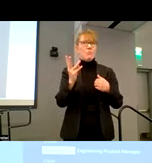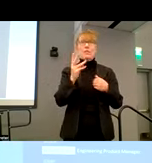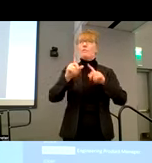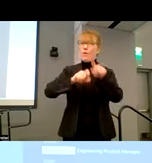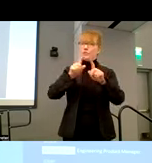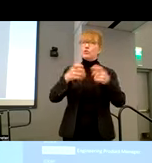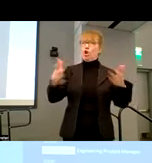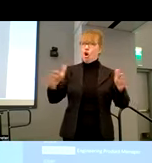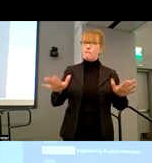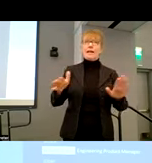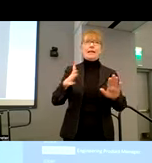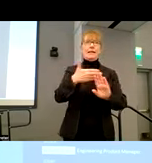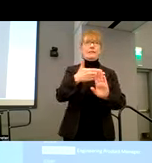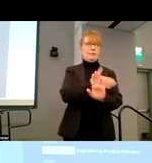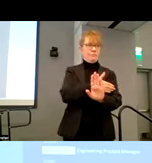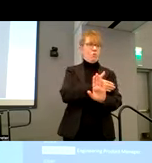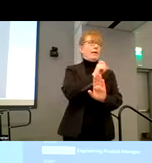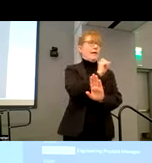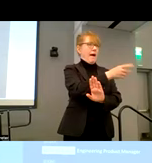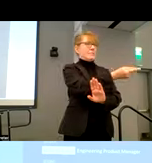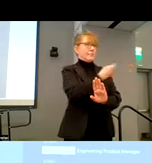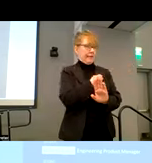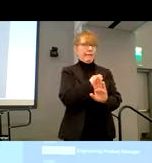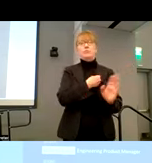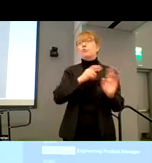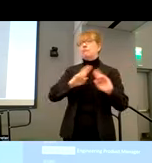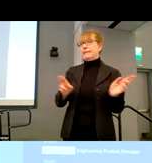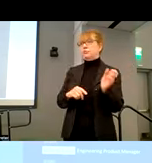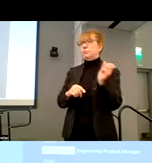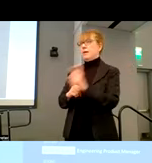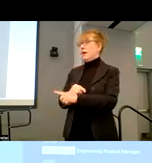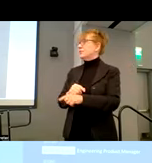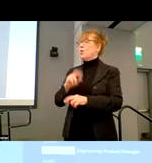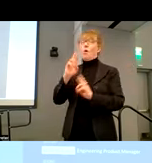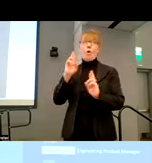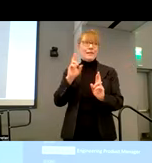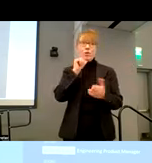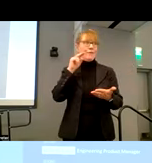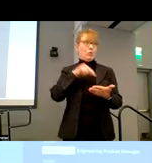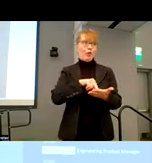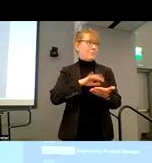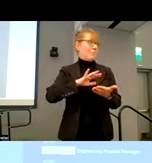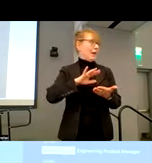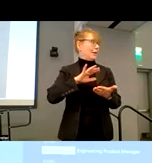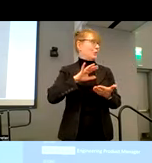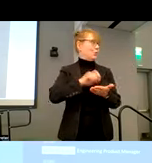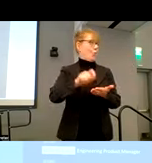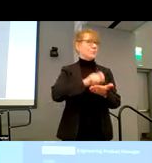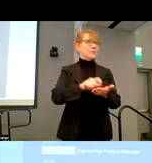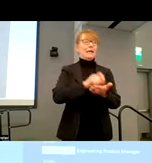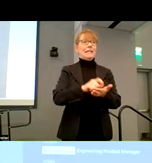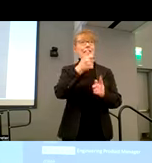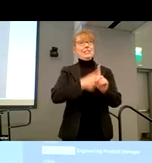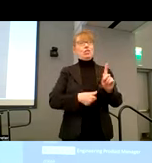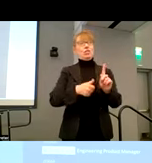questions that were, um, wanted to be asked of the panelists. Um, hopefully I don't have to refer to my notes, but, um, I'll give each panelist an opportunity